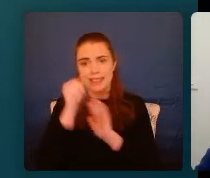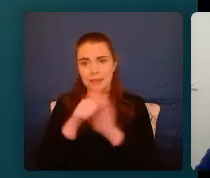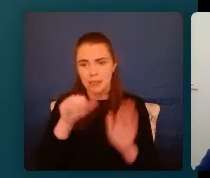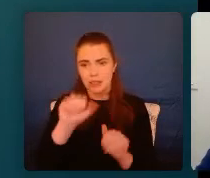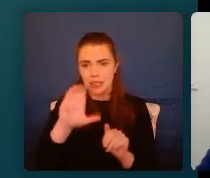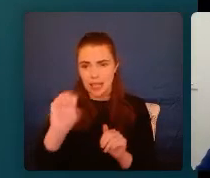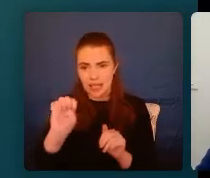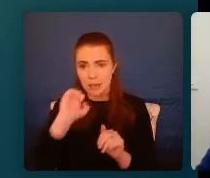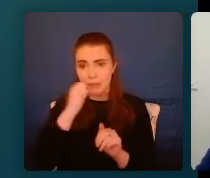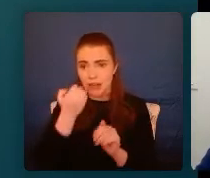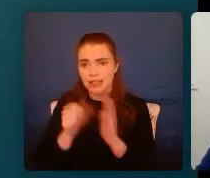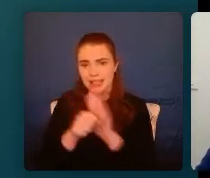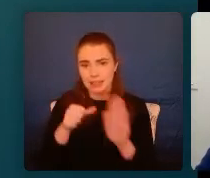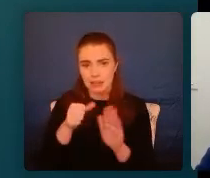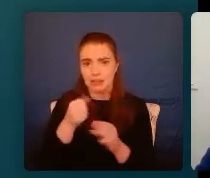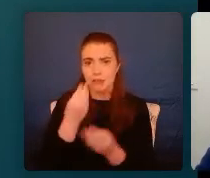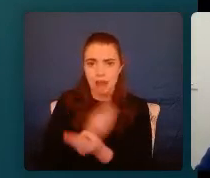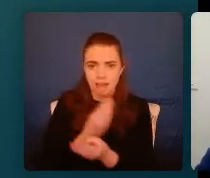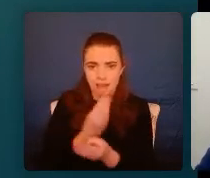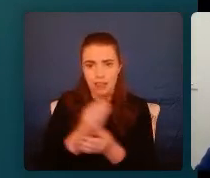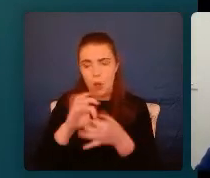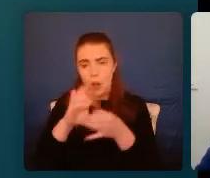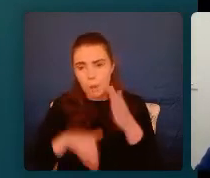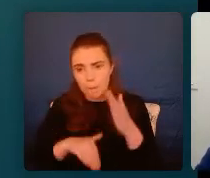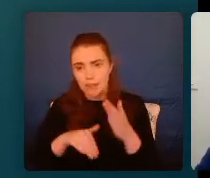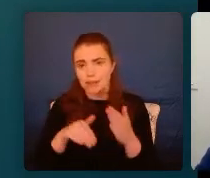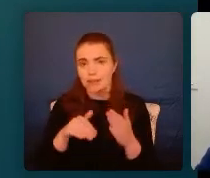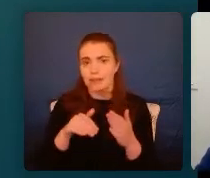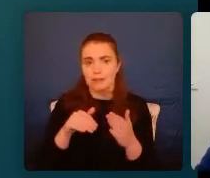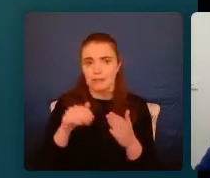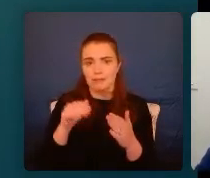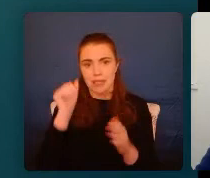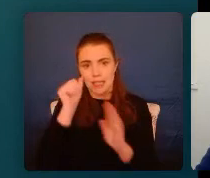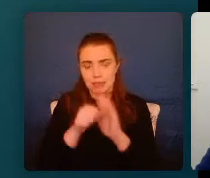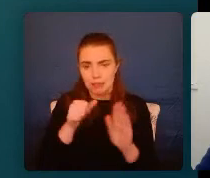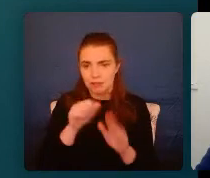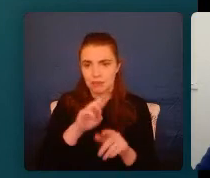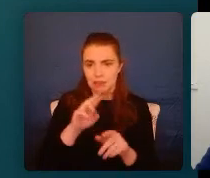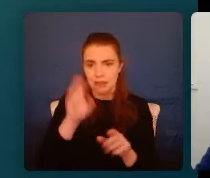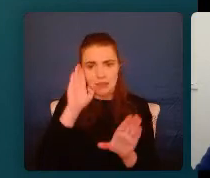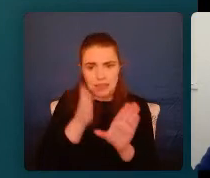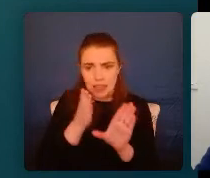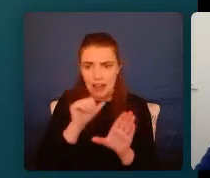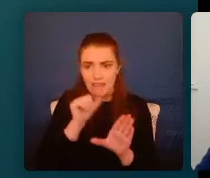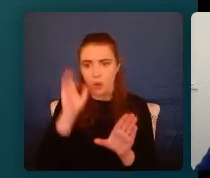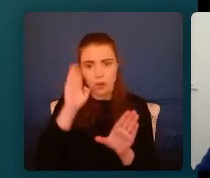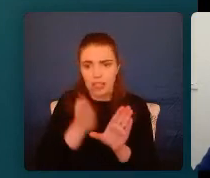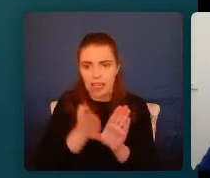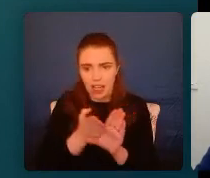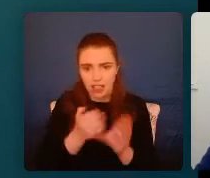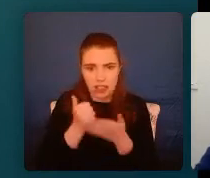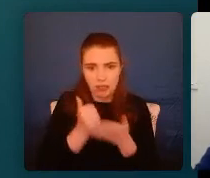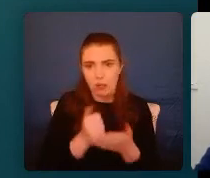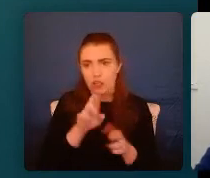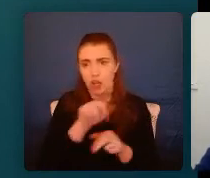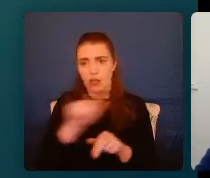experience poverty, they experience homelessness, they experience a lack of psychological support or they have educational needs that are not being met.